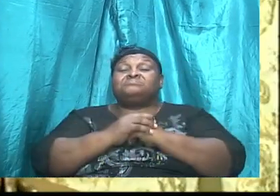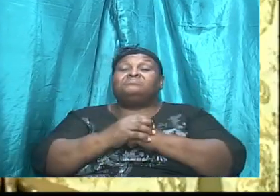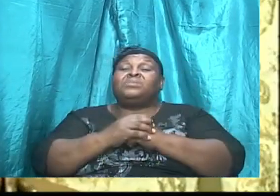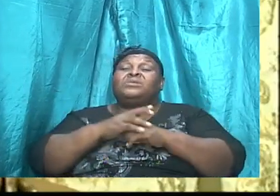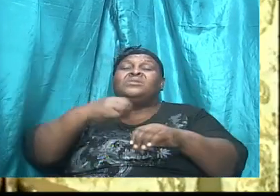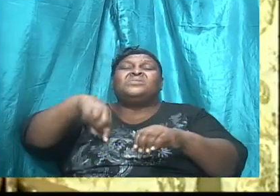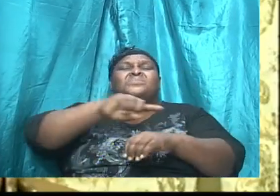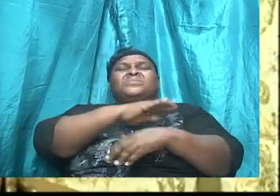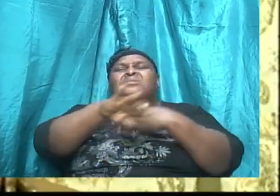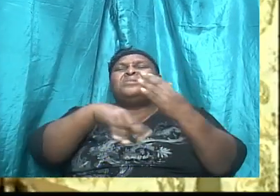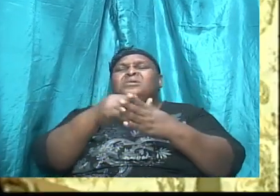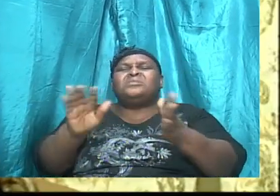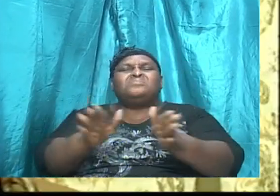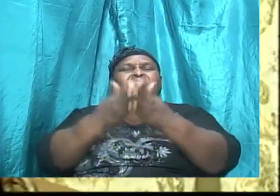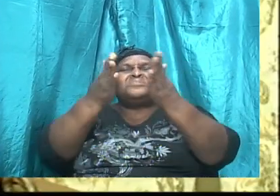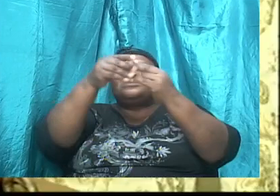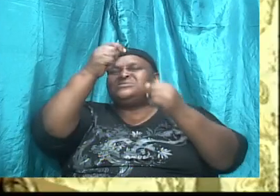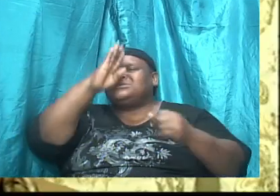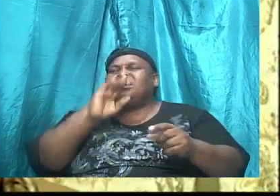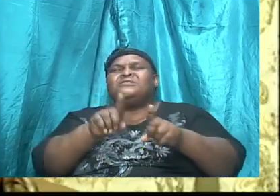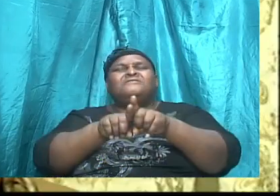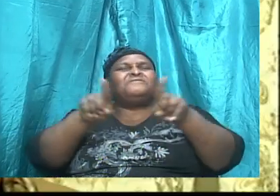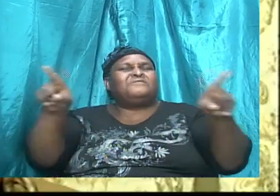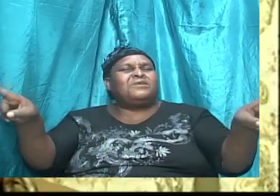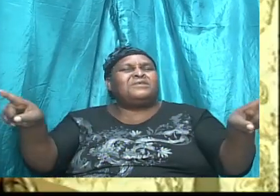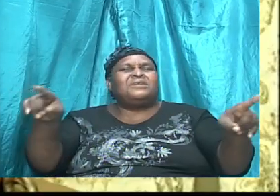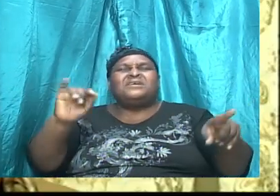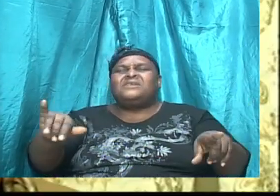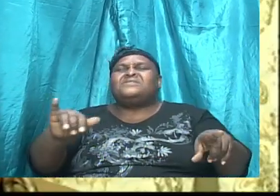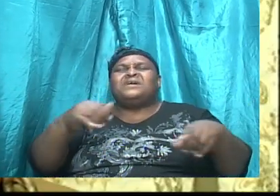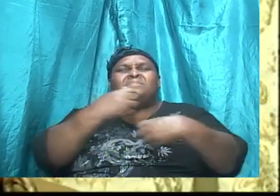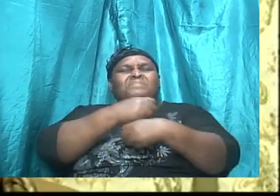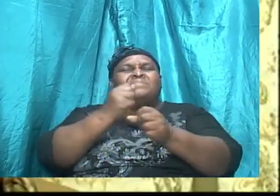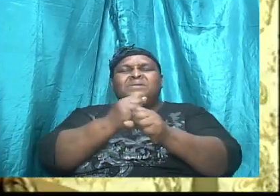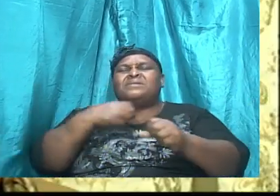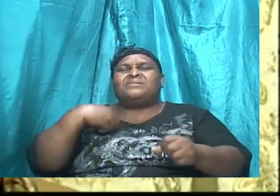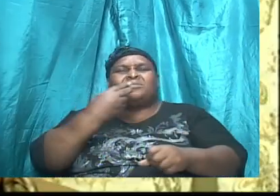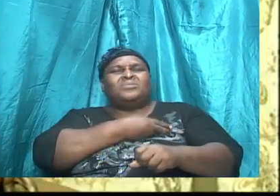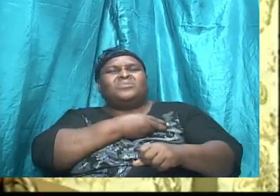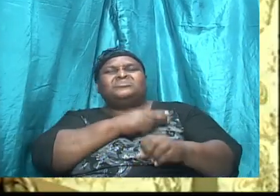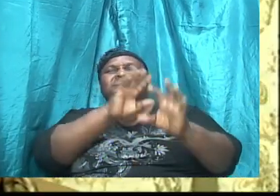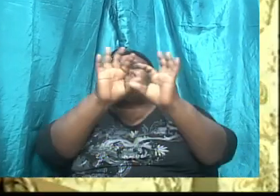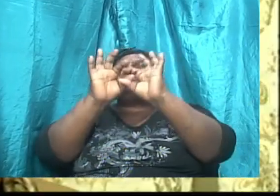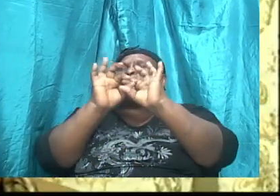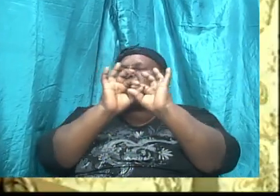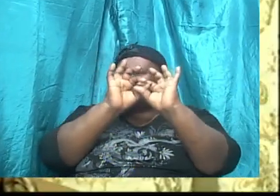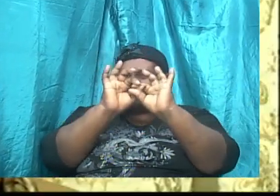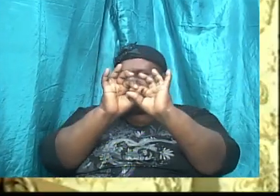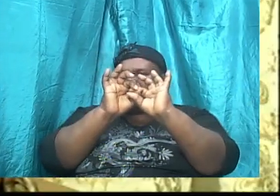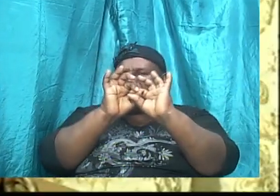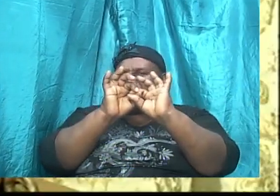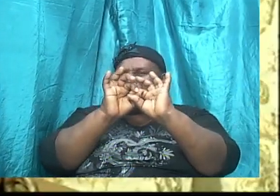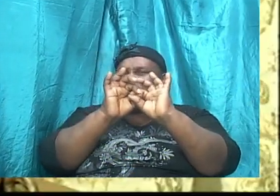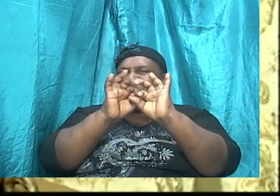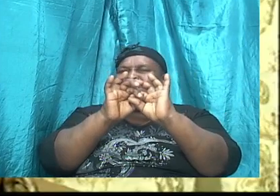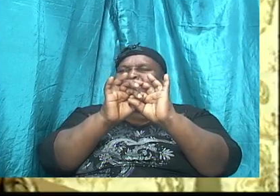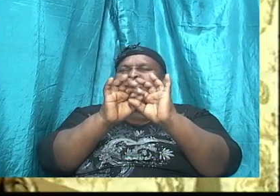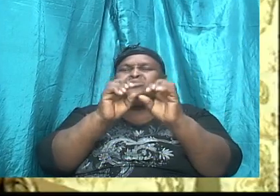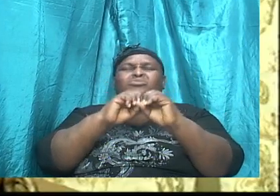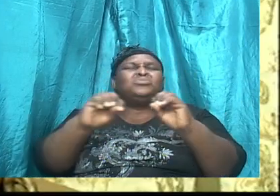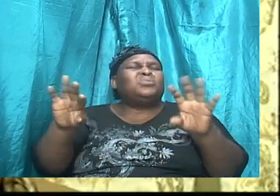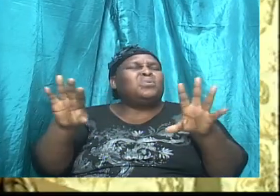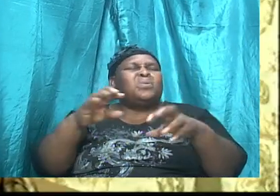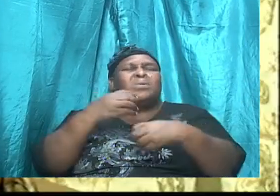praise God differently. And that is what makes us unique. don't allow persons to take away that